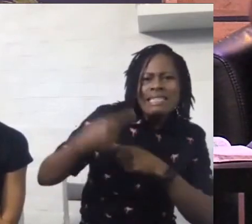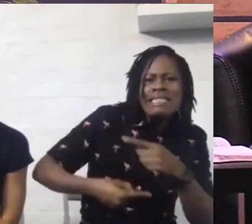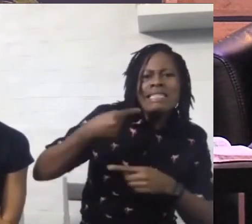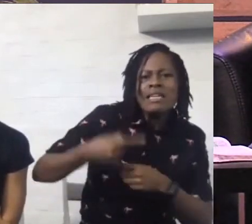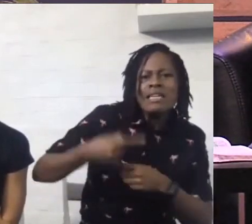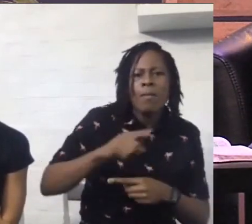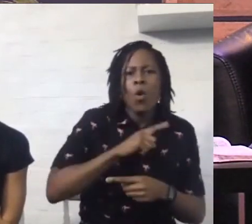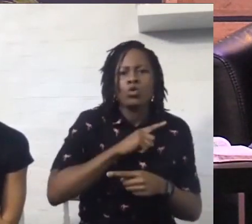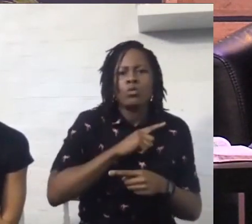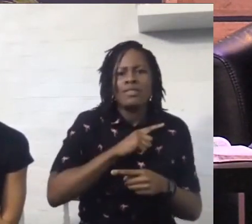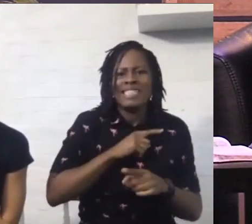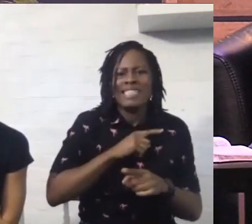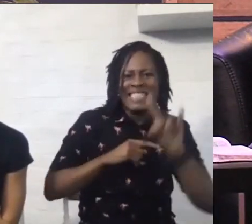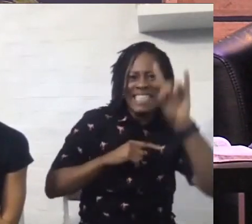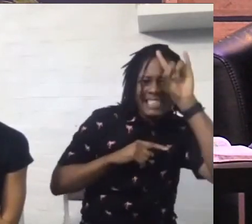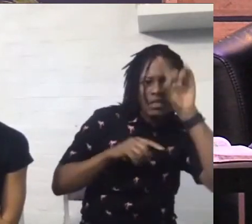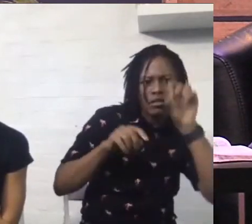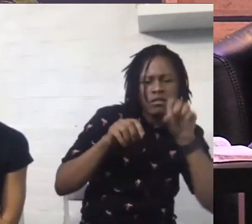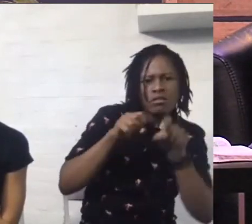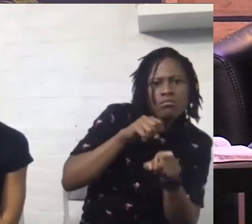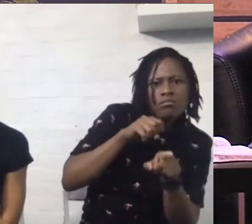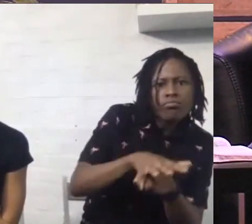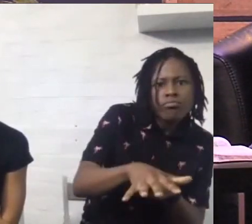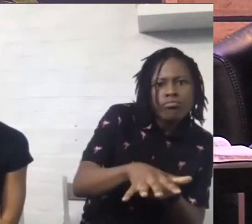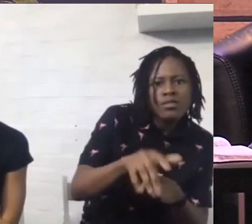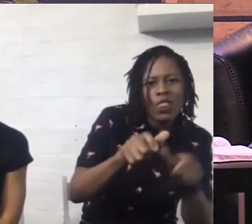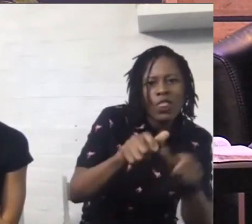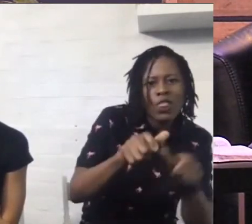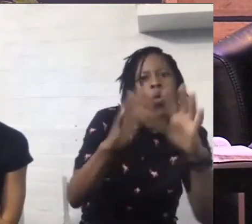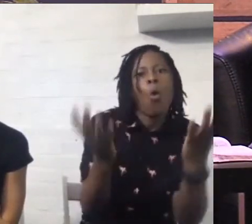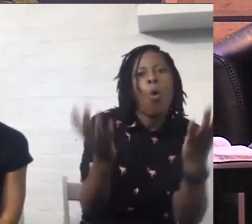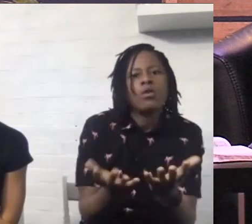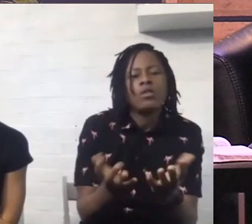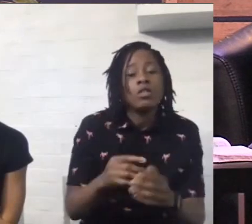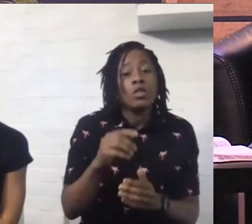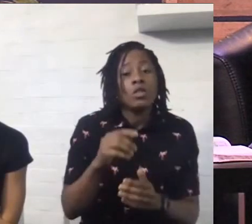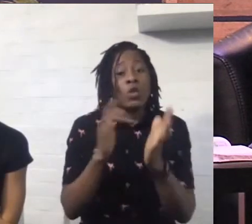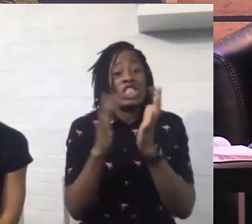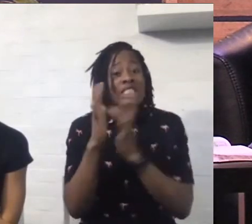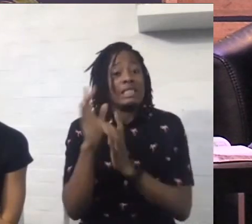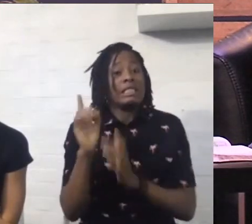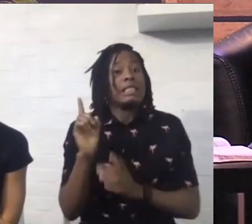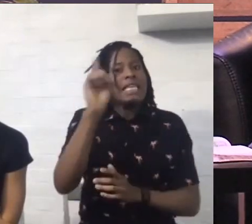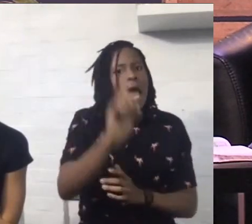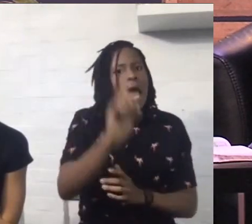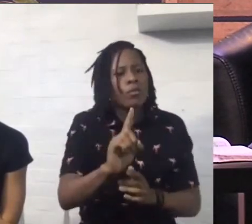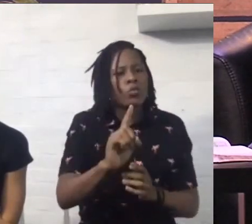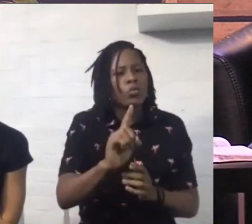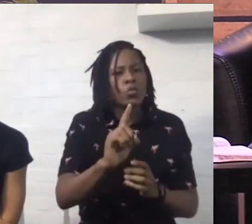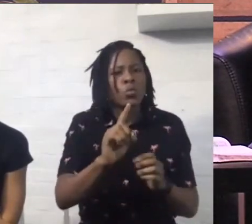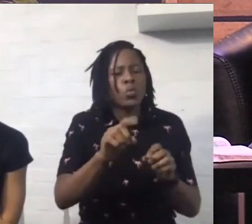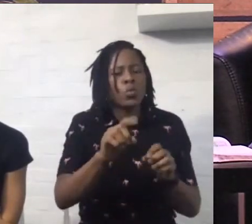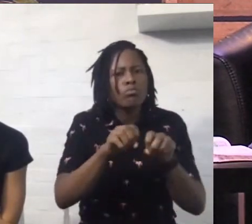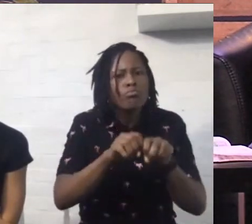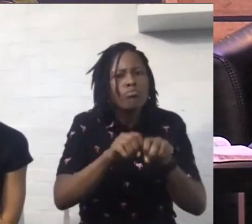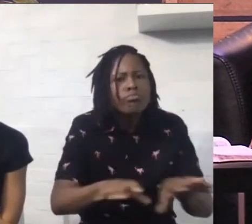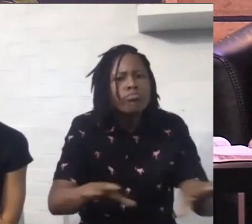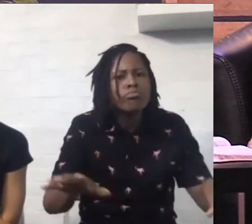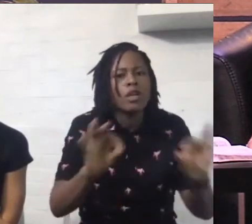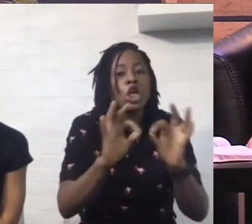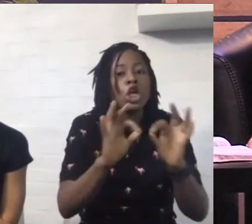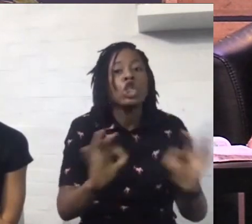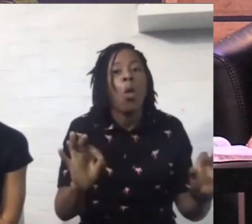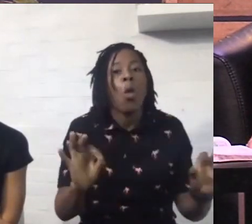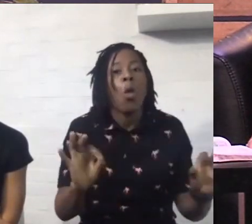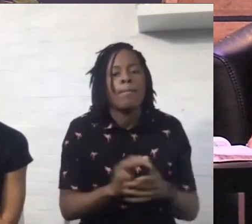Jesus came to bring shalom. and Isaiah 9